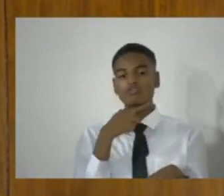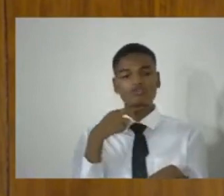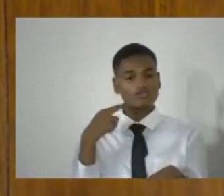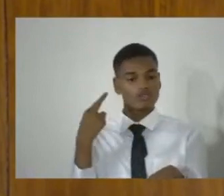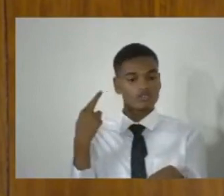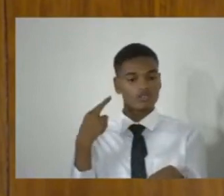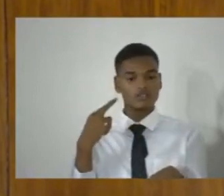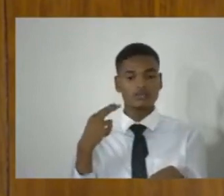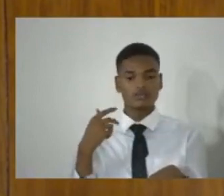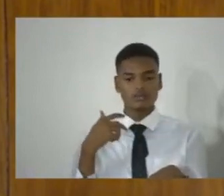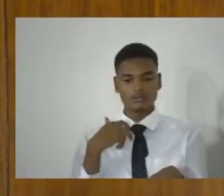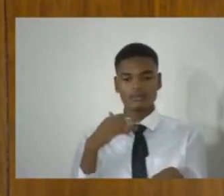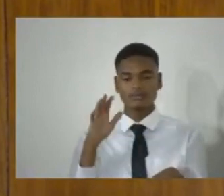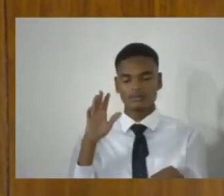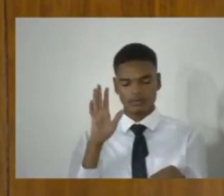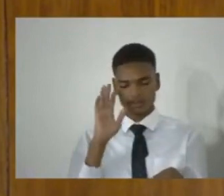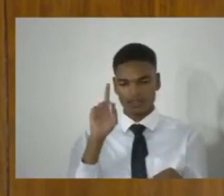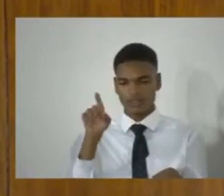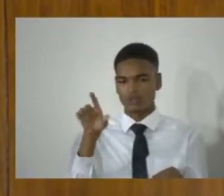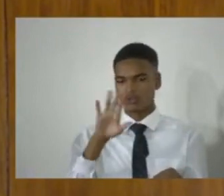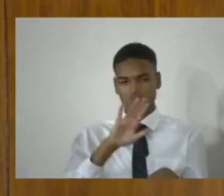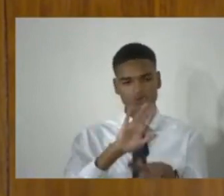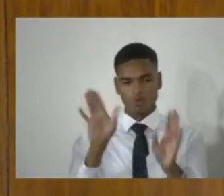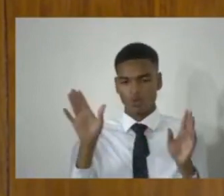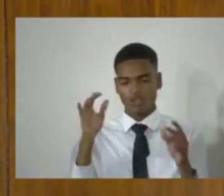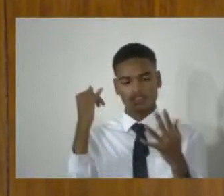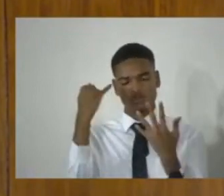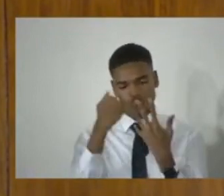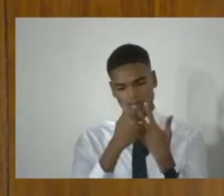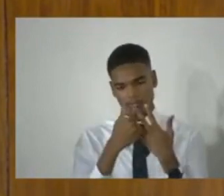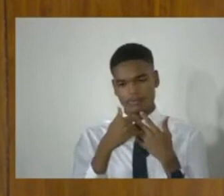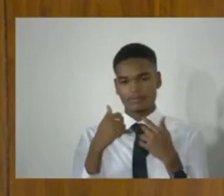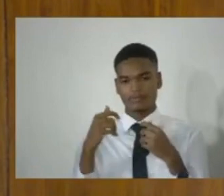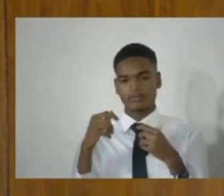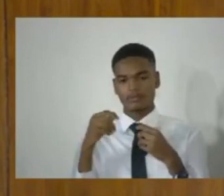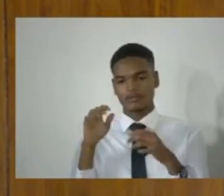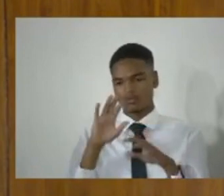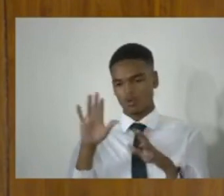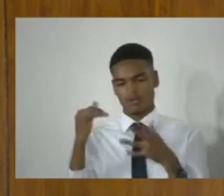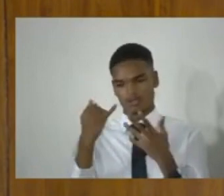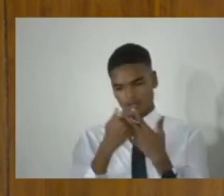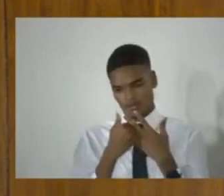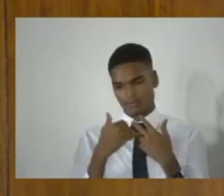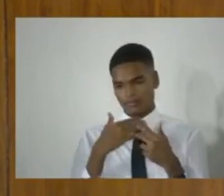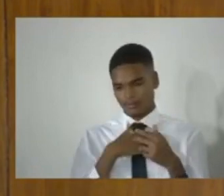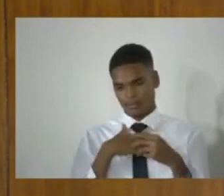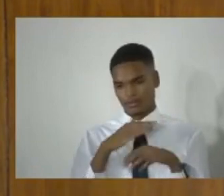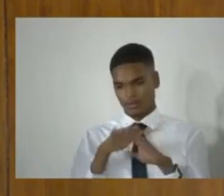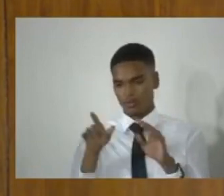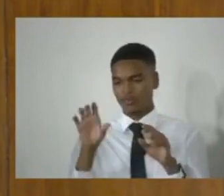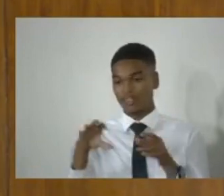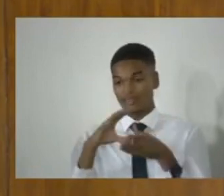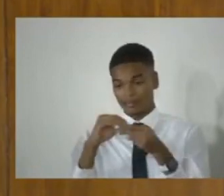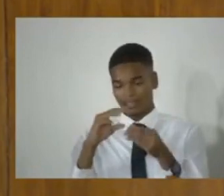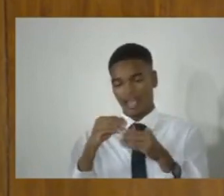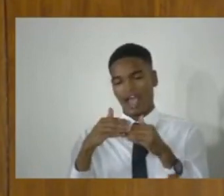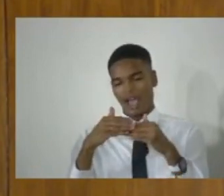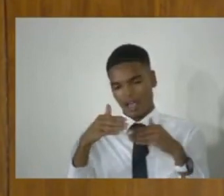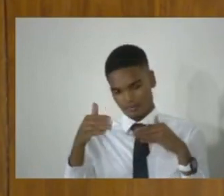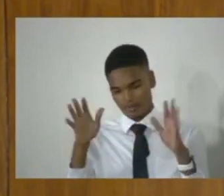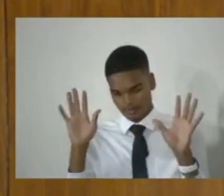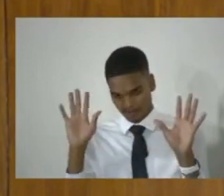risk of it. And I'd ask you to interrupt me. You can always speak to it afterwards. That is your right in this Parliament. Thank you. So,